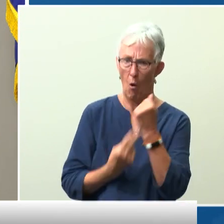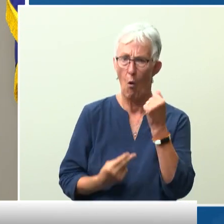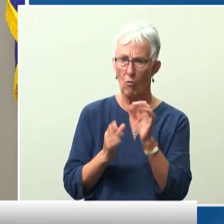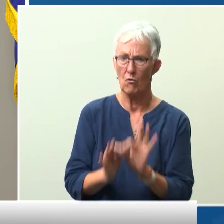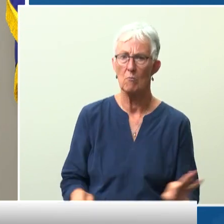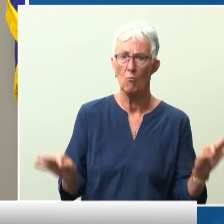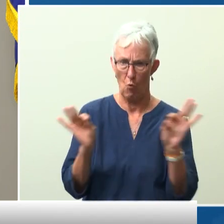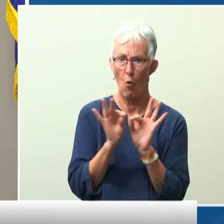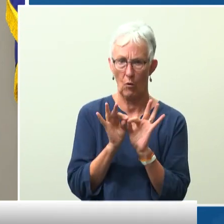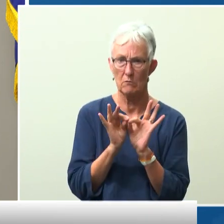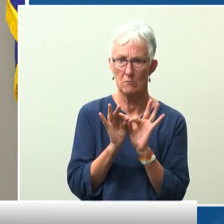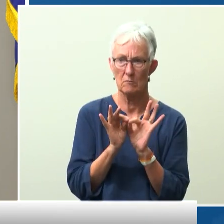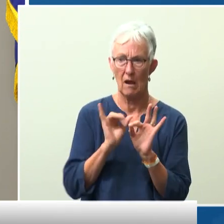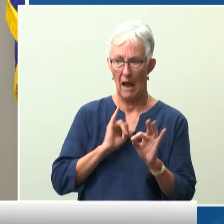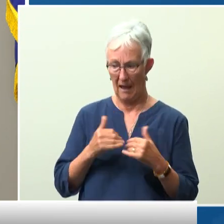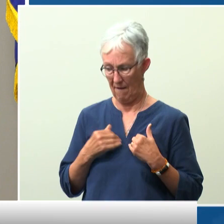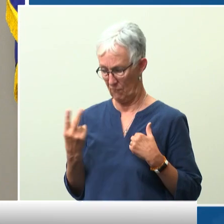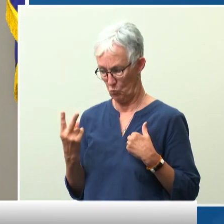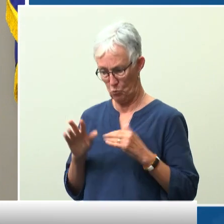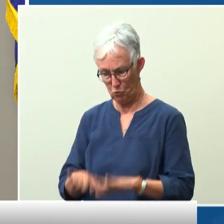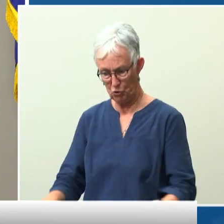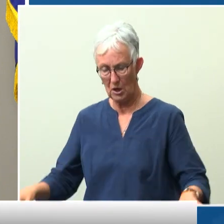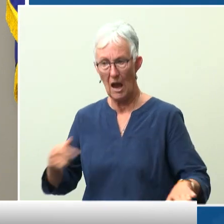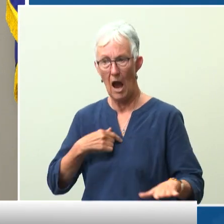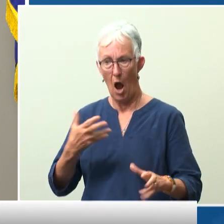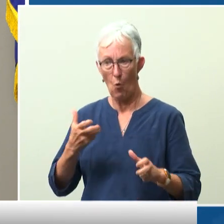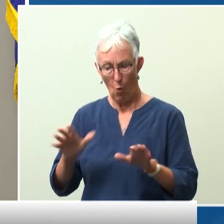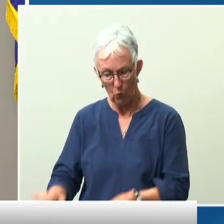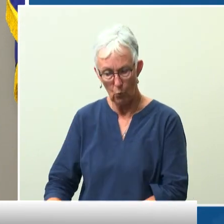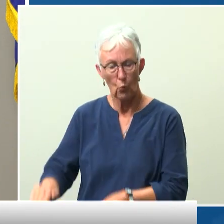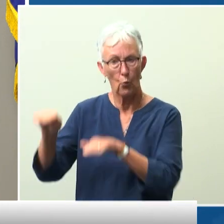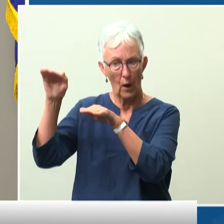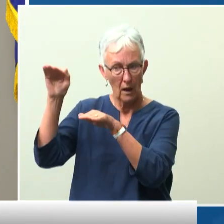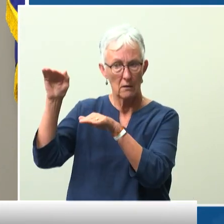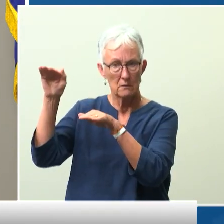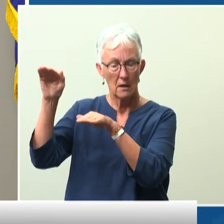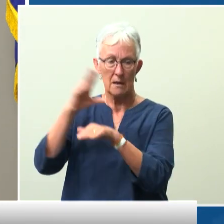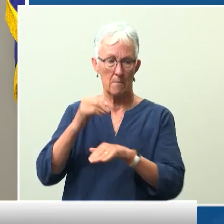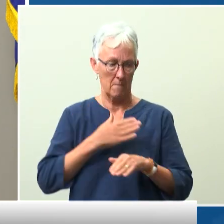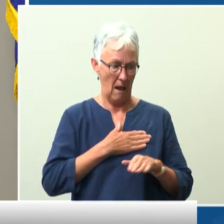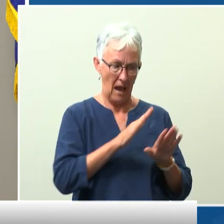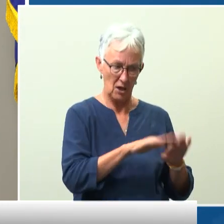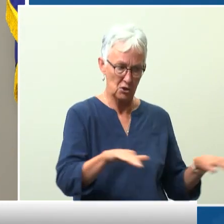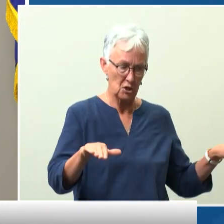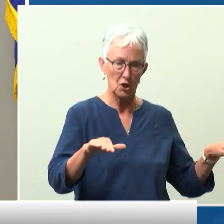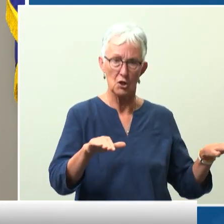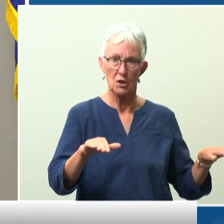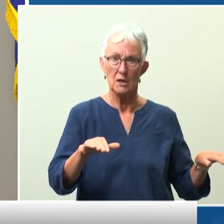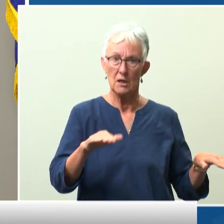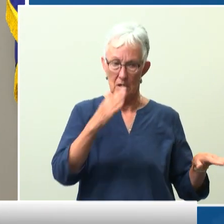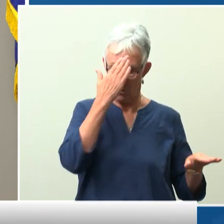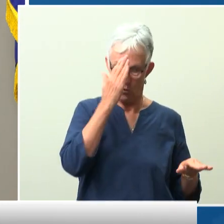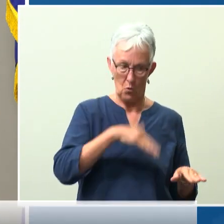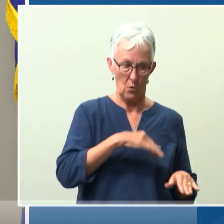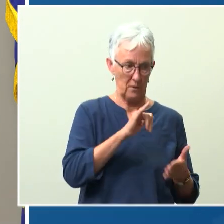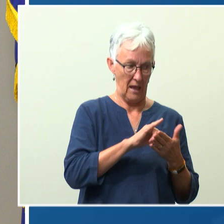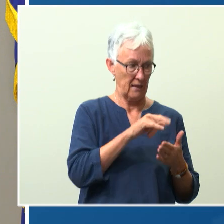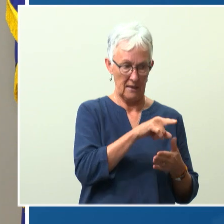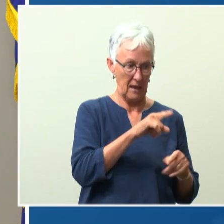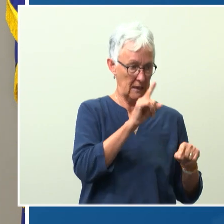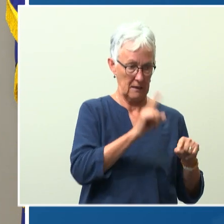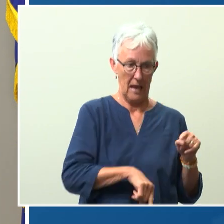and to hug every chance I get. They now have had to relearn that they don't get to hug me when I walk in the door